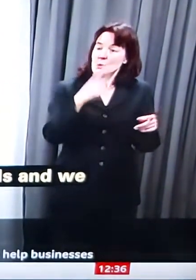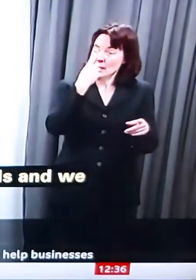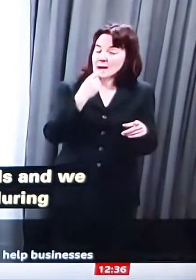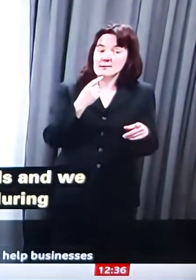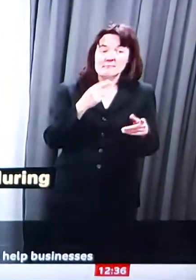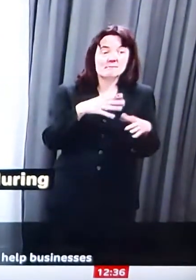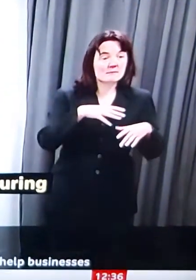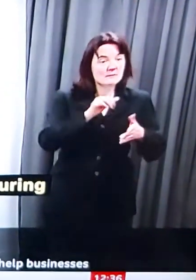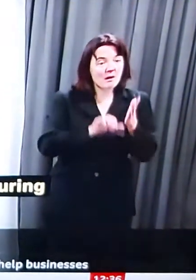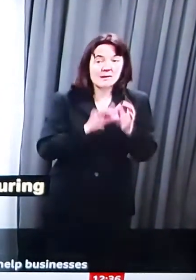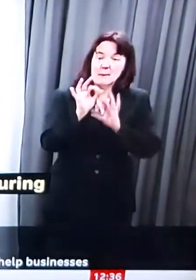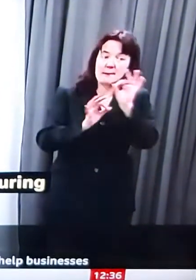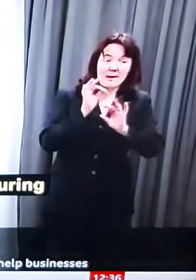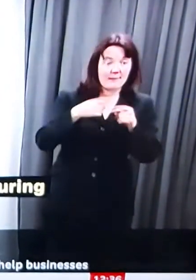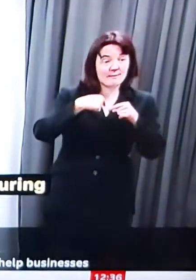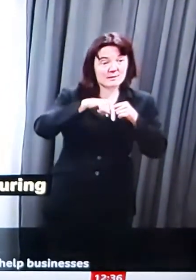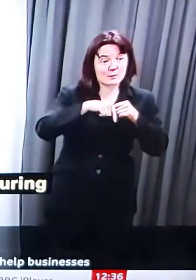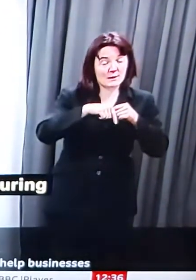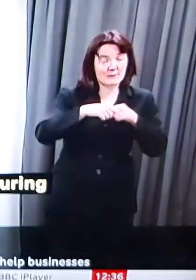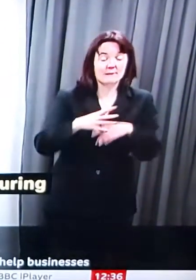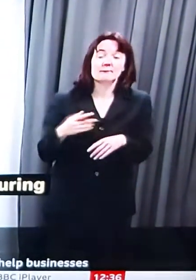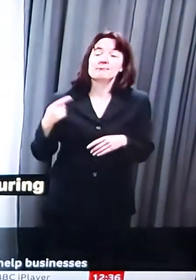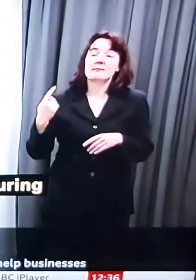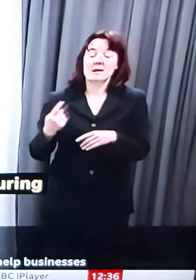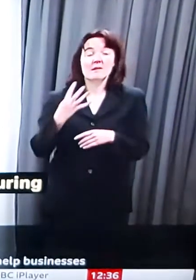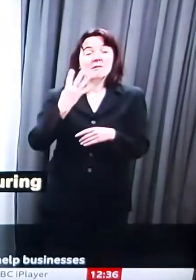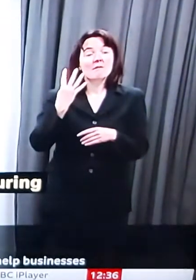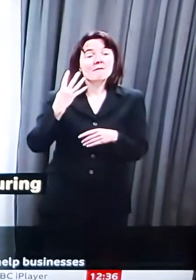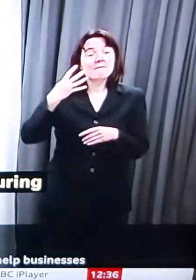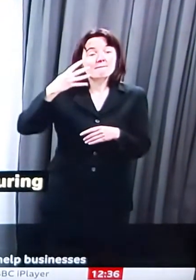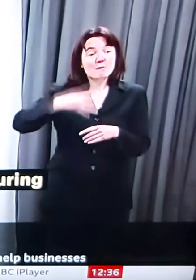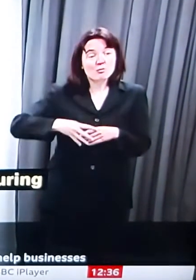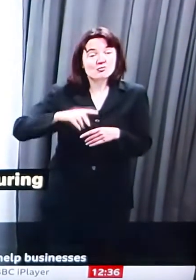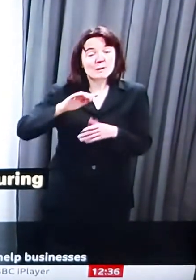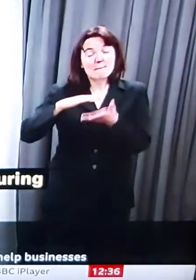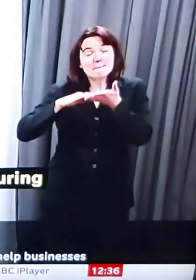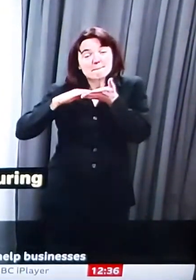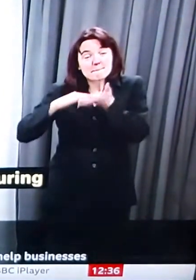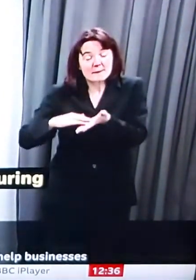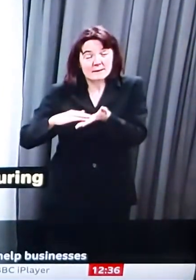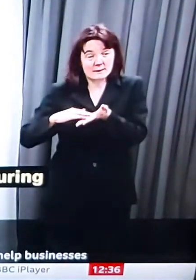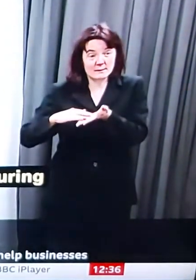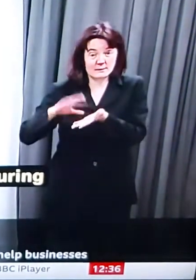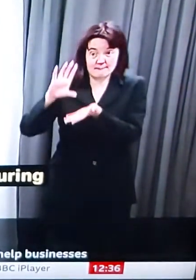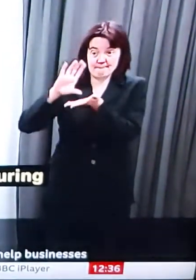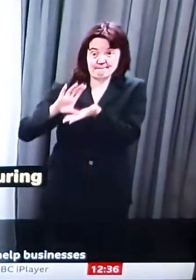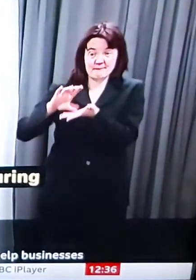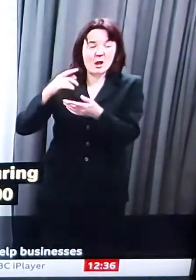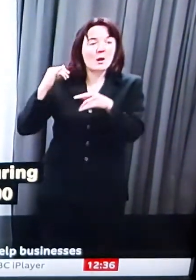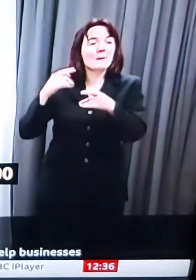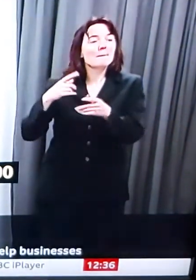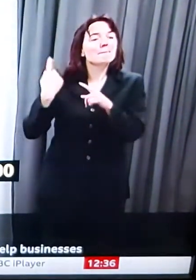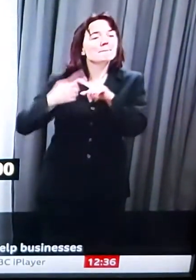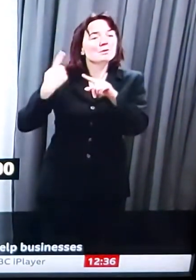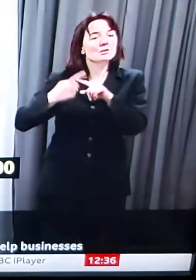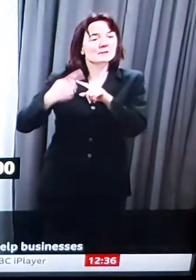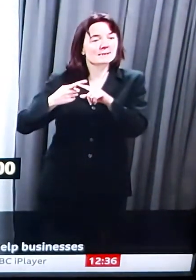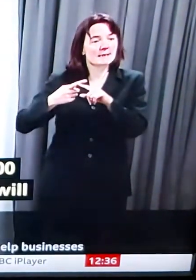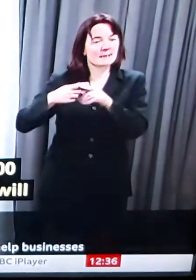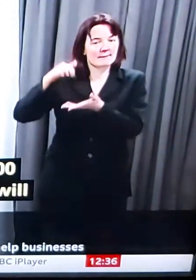Then there is a £400 million emergency pot. That will provide £10,000